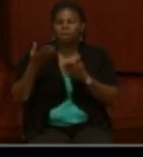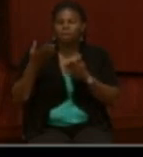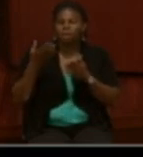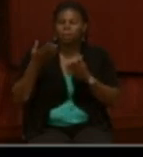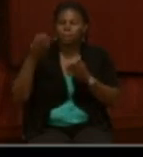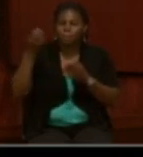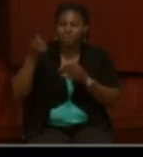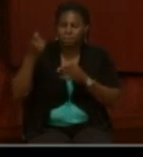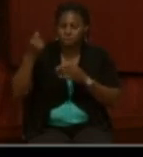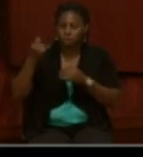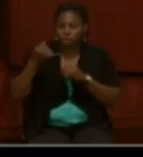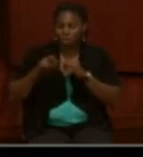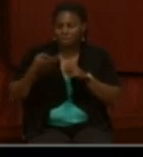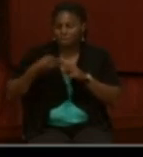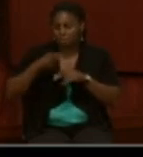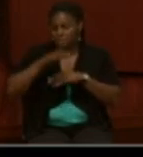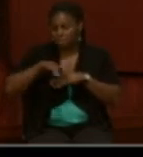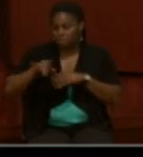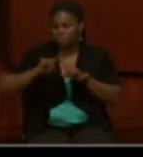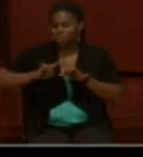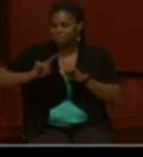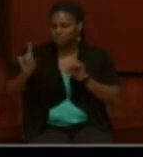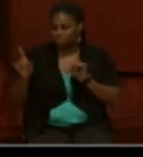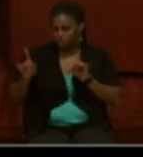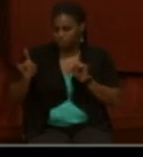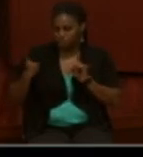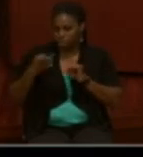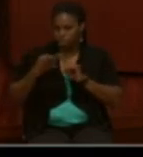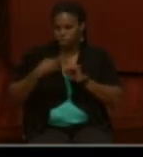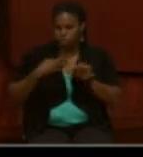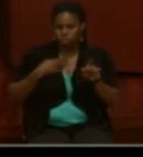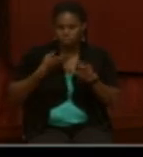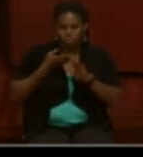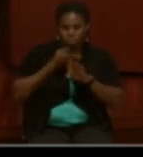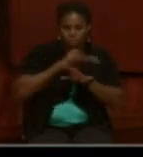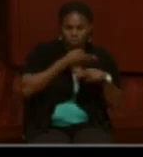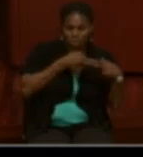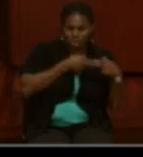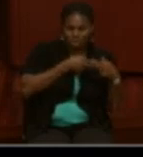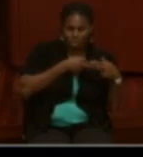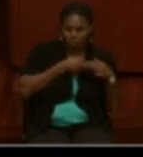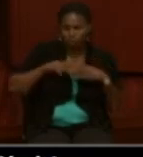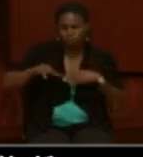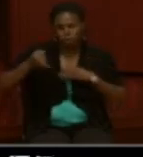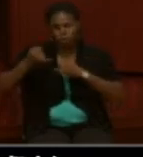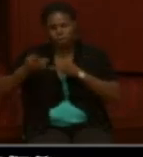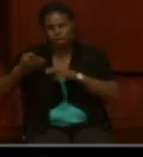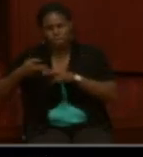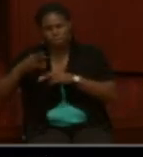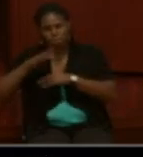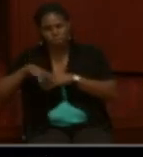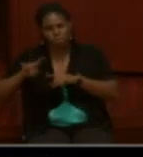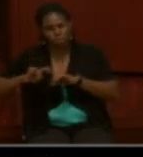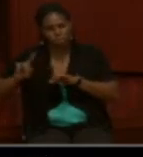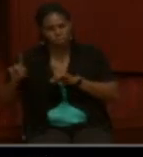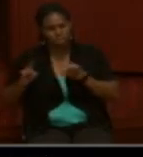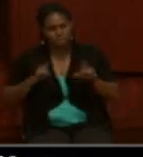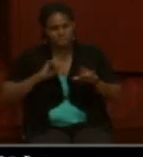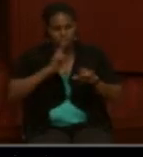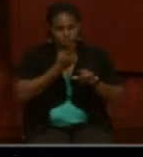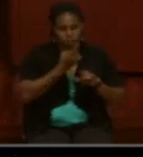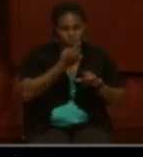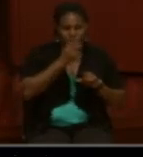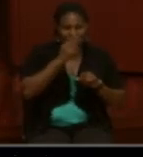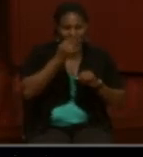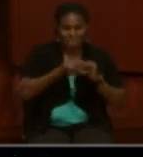her last name is spelled differently from the previous slide. So her last name is spelled differently but so is his first and last